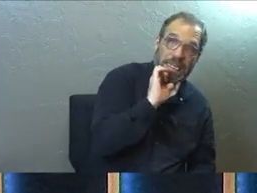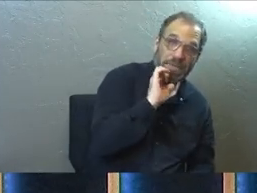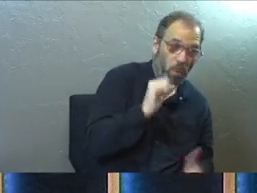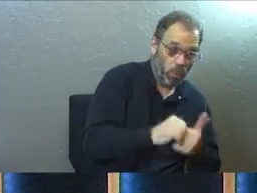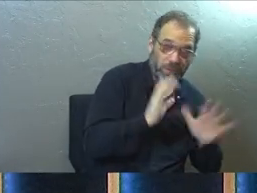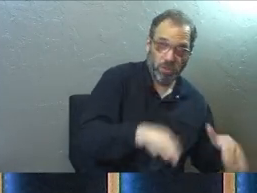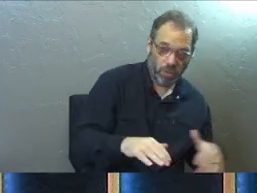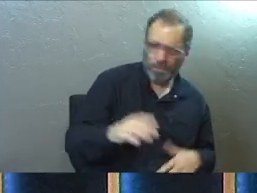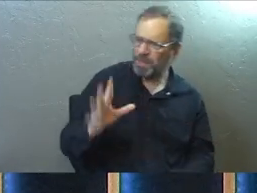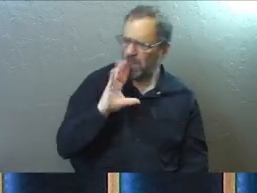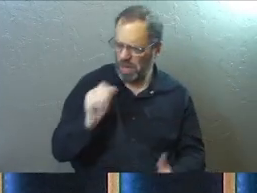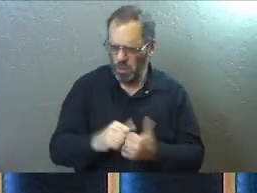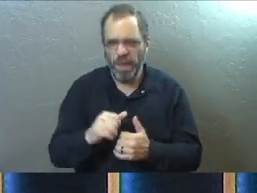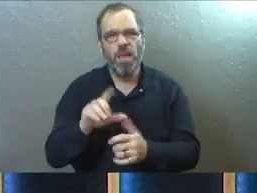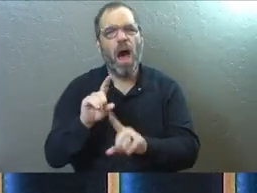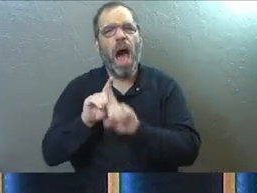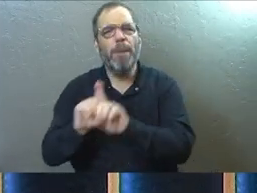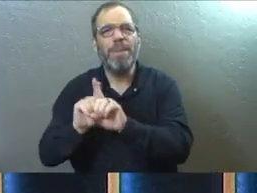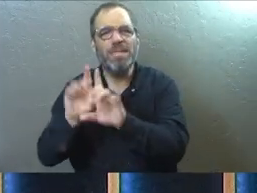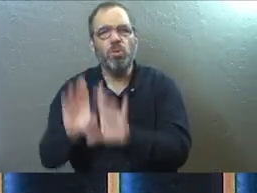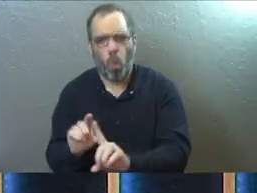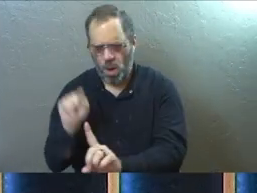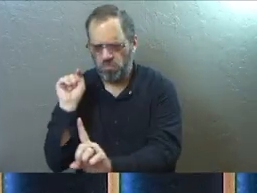I was talking recently with a mentor.